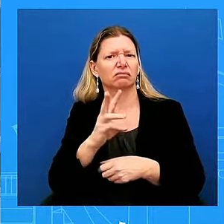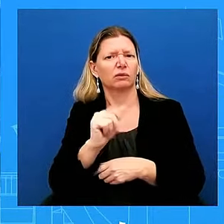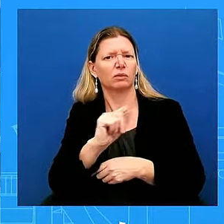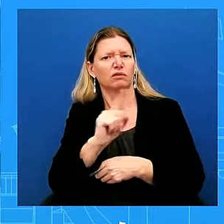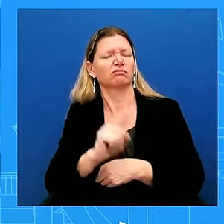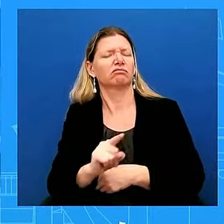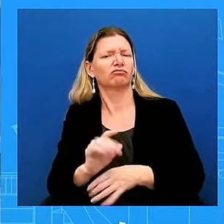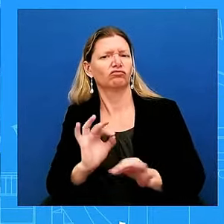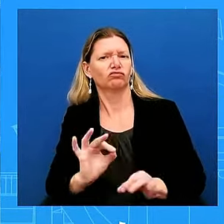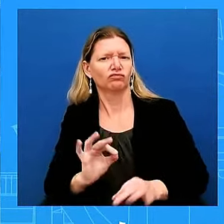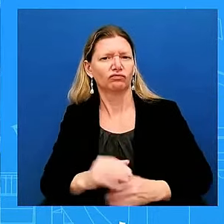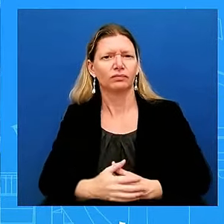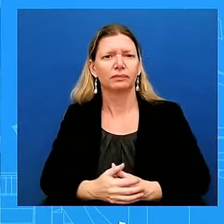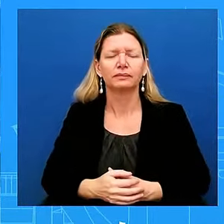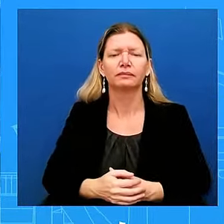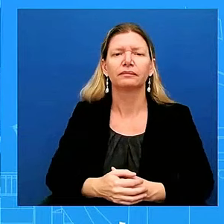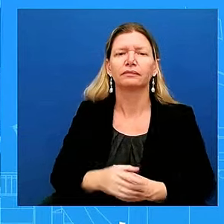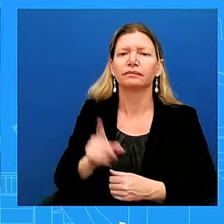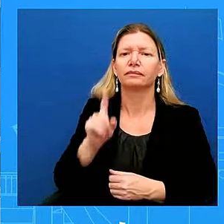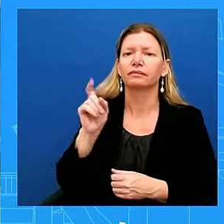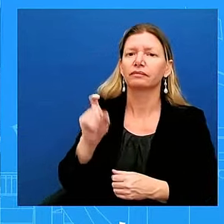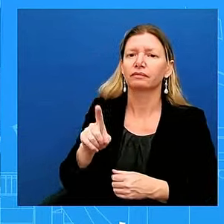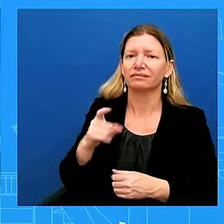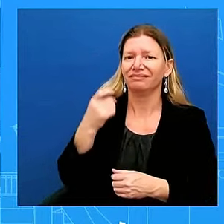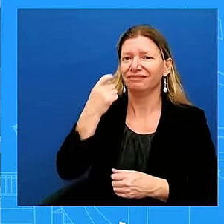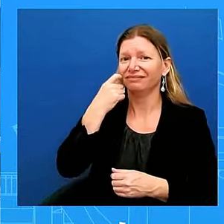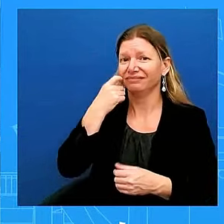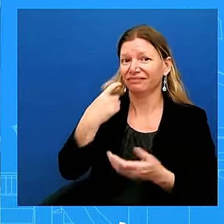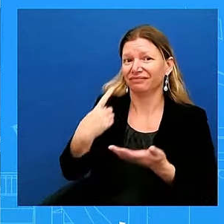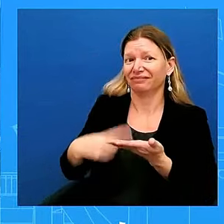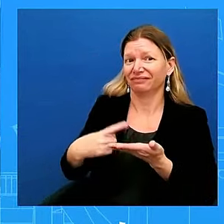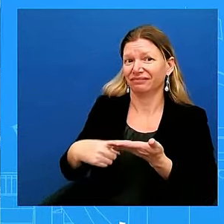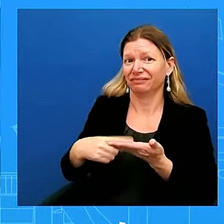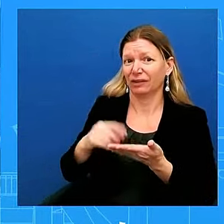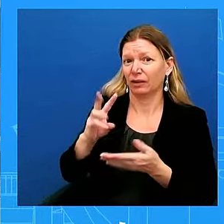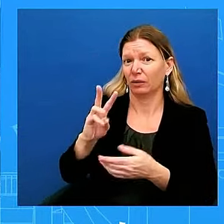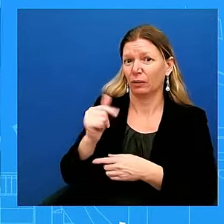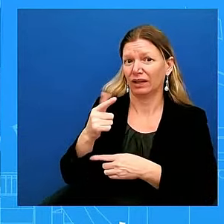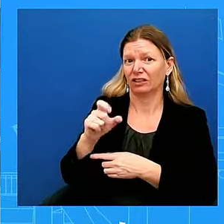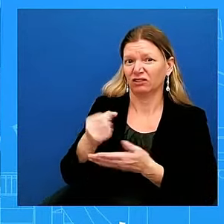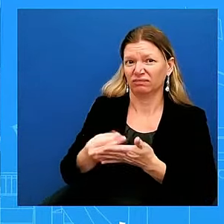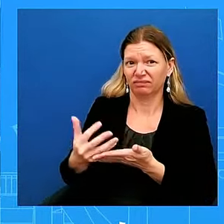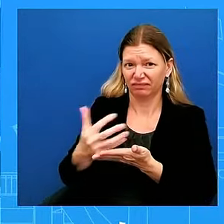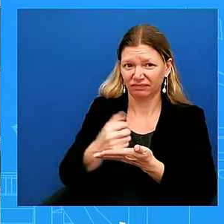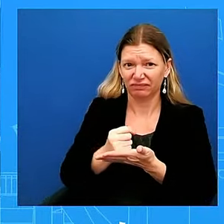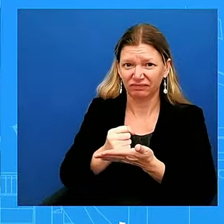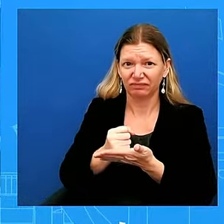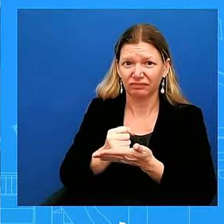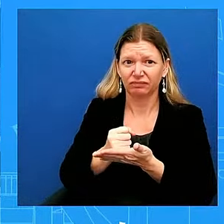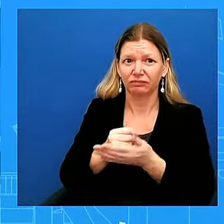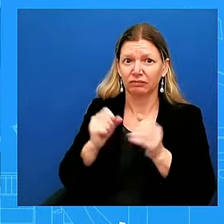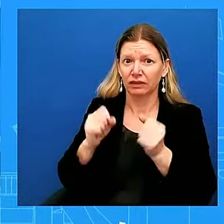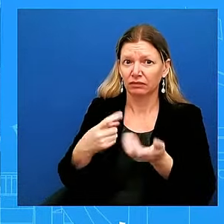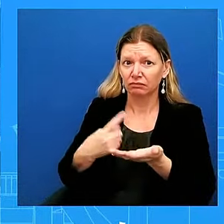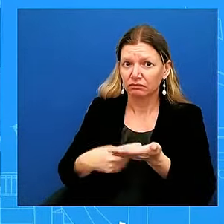wages earlier. Can you talk about the President's view of the ILA's push to put restrictions on automation? That's a major